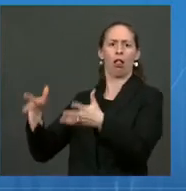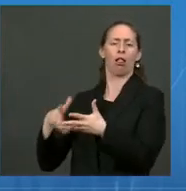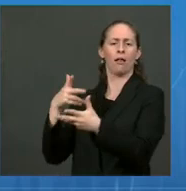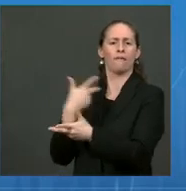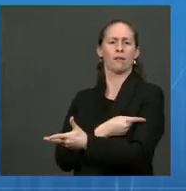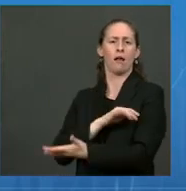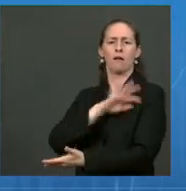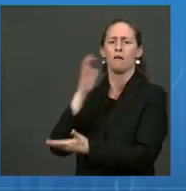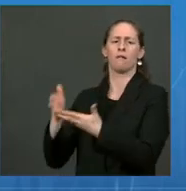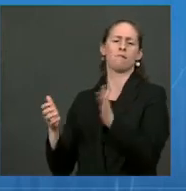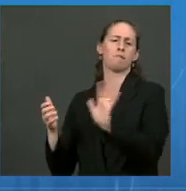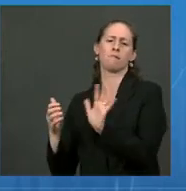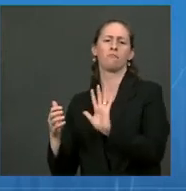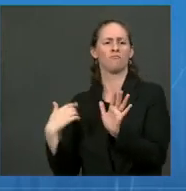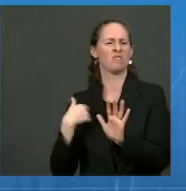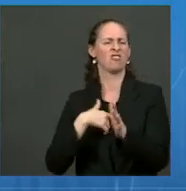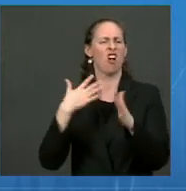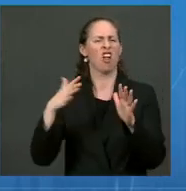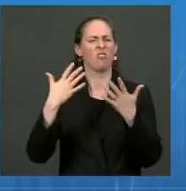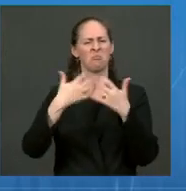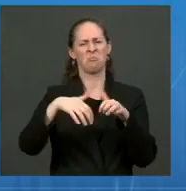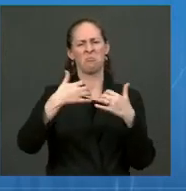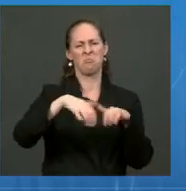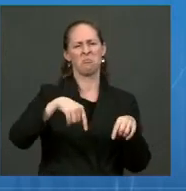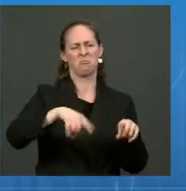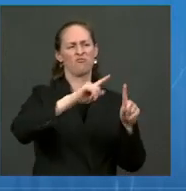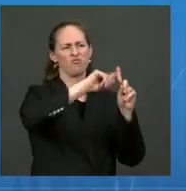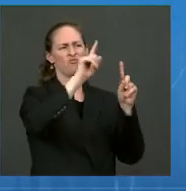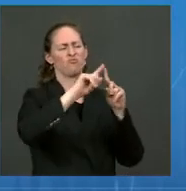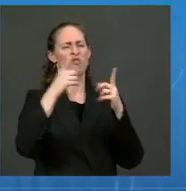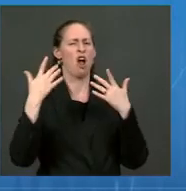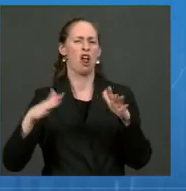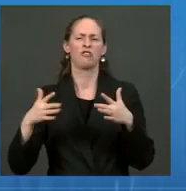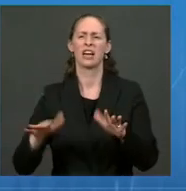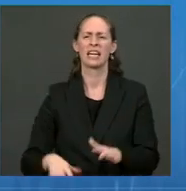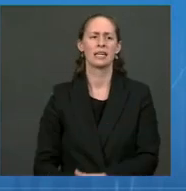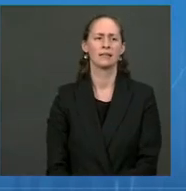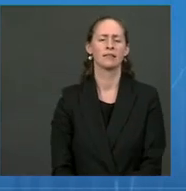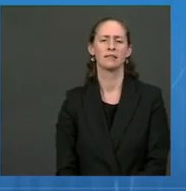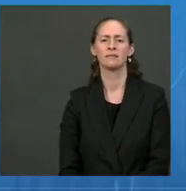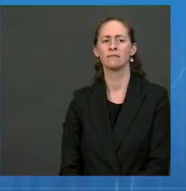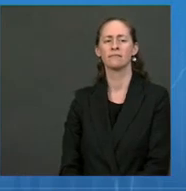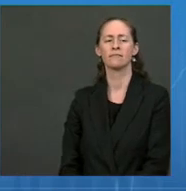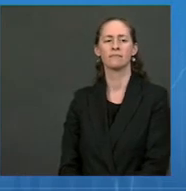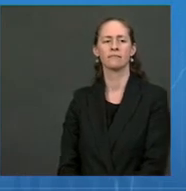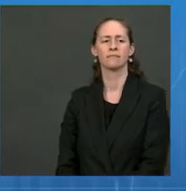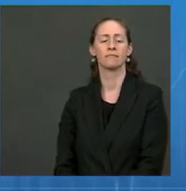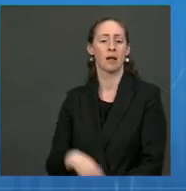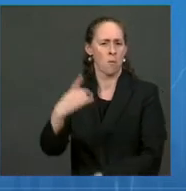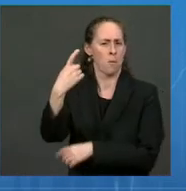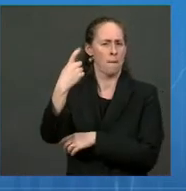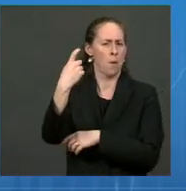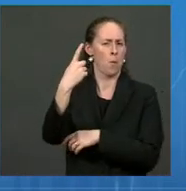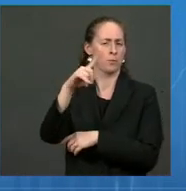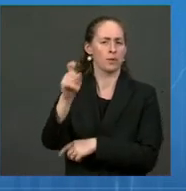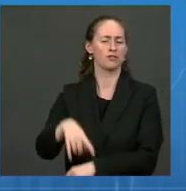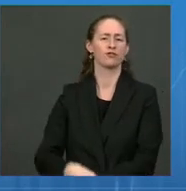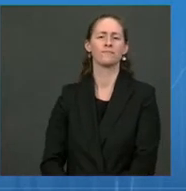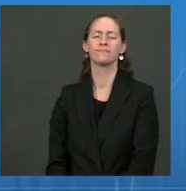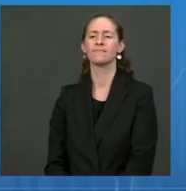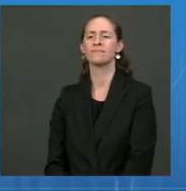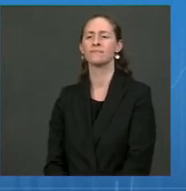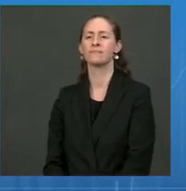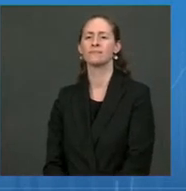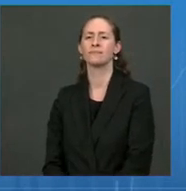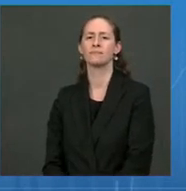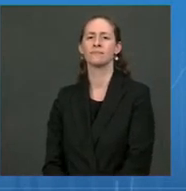is already underway in many, many countries. Dr. Good. Thanks, Dr. Walensky. Why don't we take one more question, Kevin? Go to